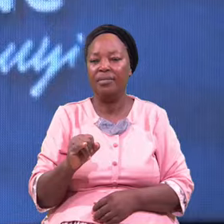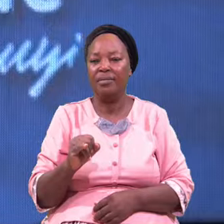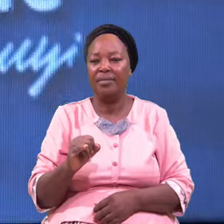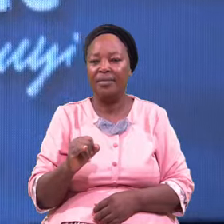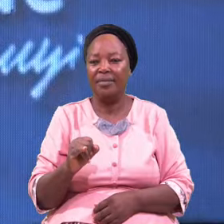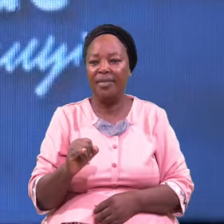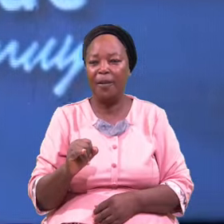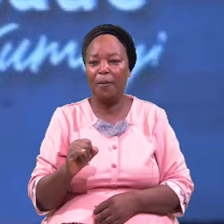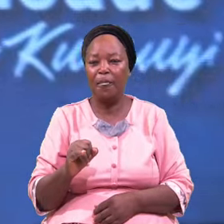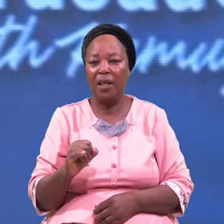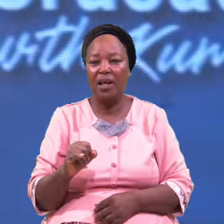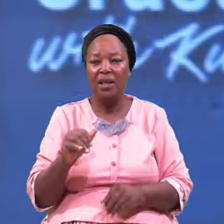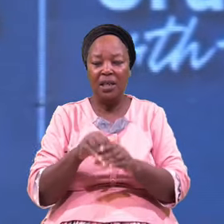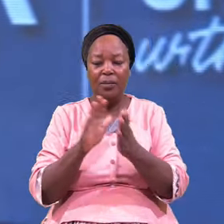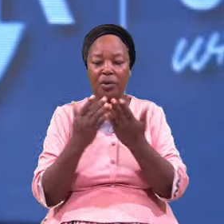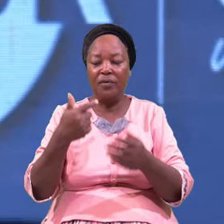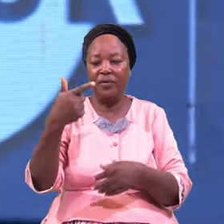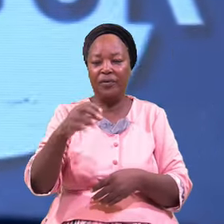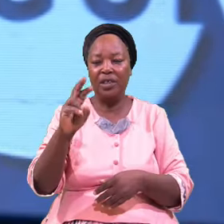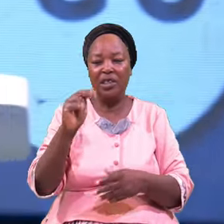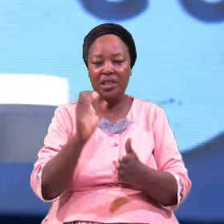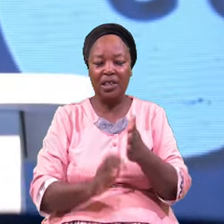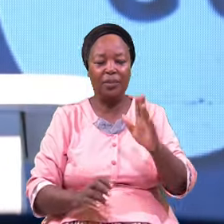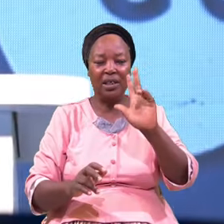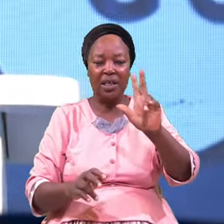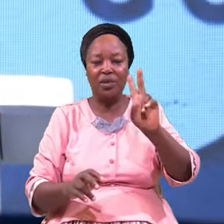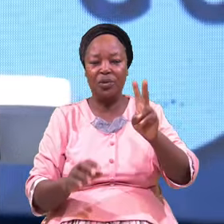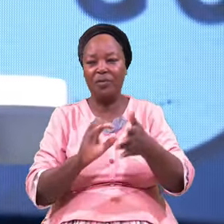Genesis Genesis Chapter 32 Verse 27